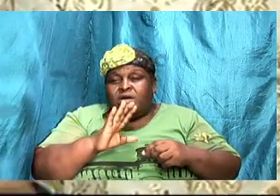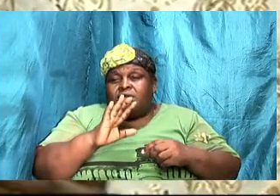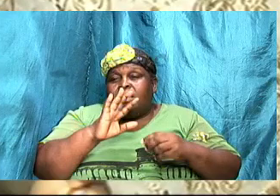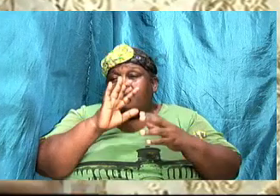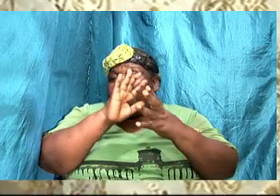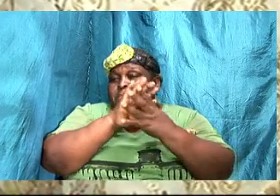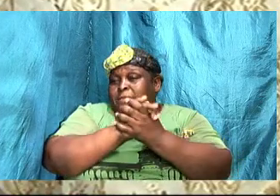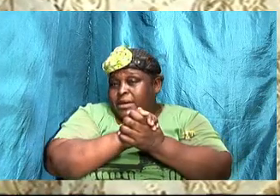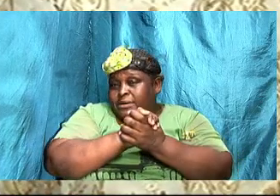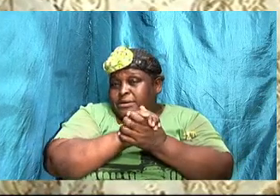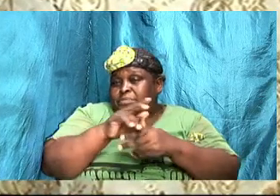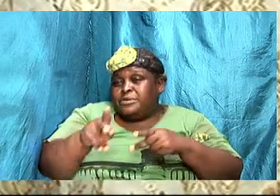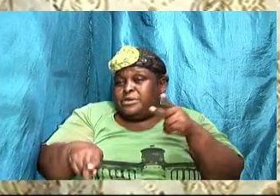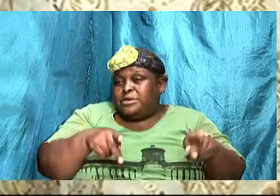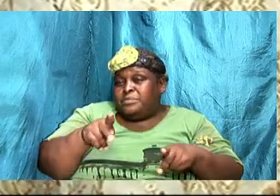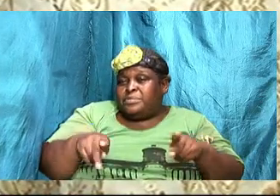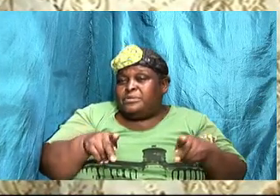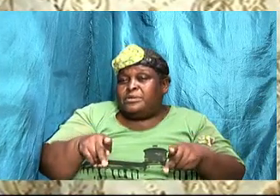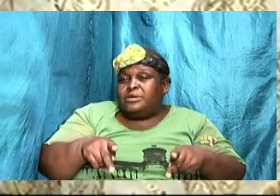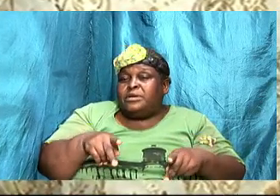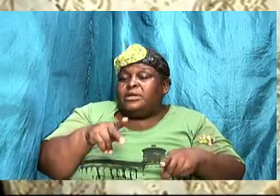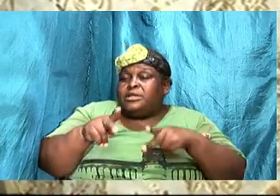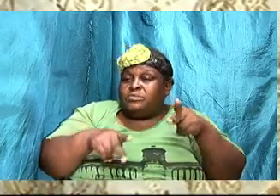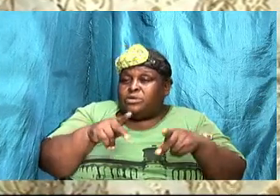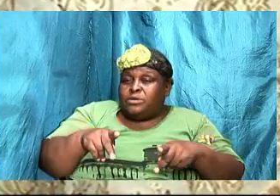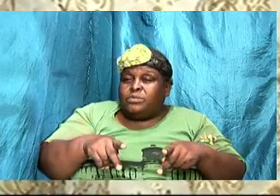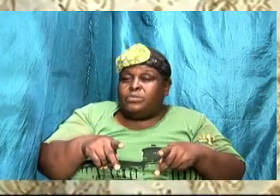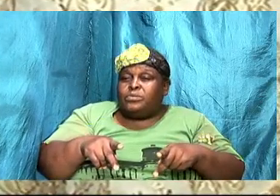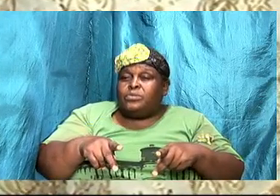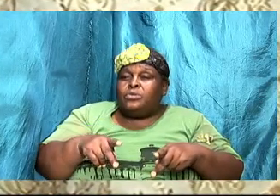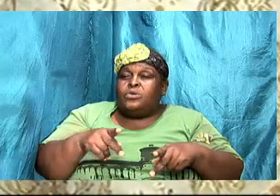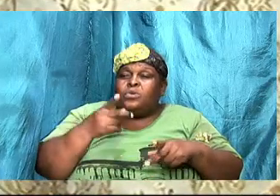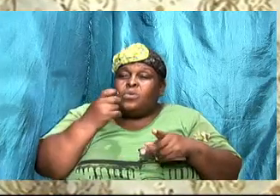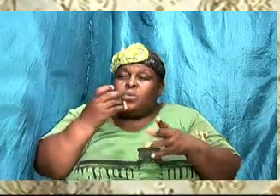intend to get married, as we sit and as we listen, Bishop,